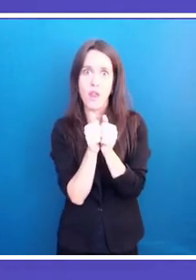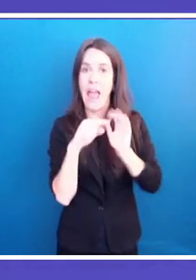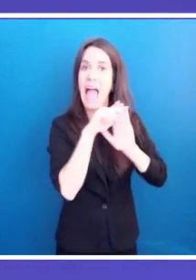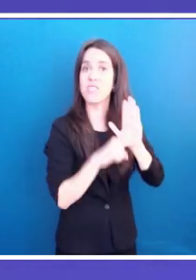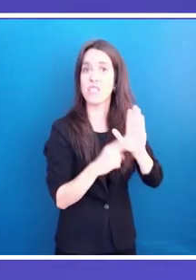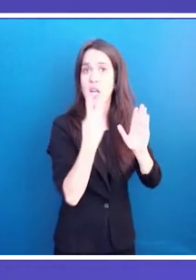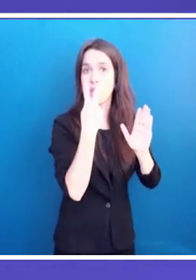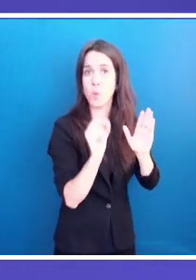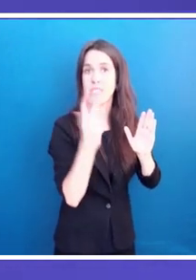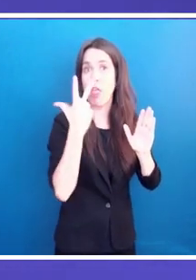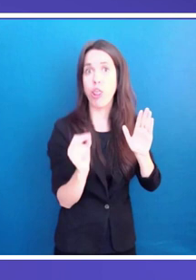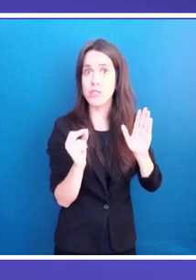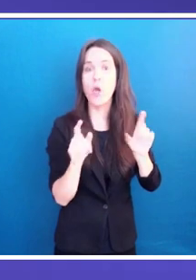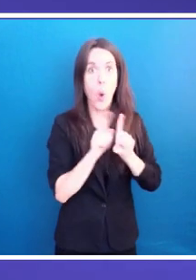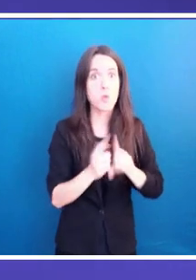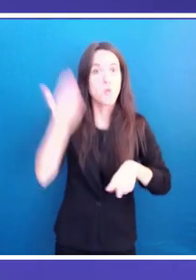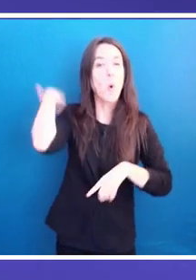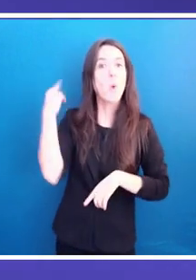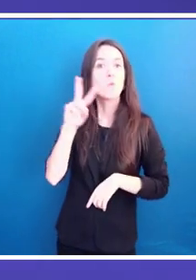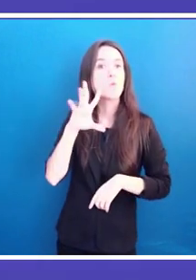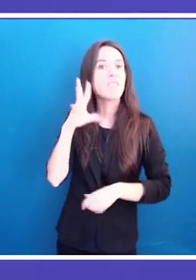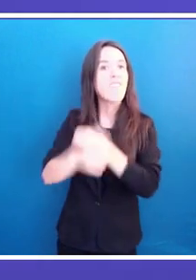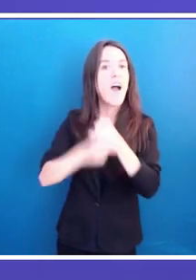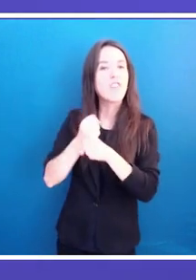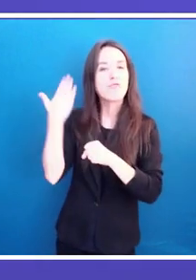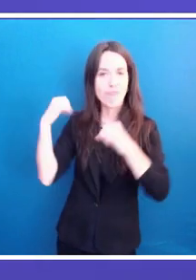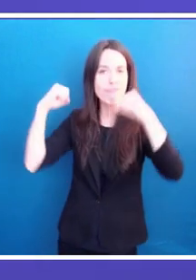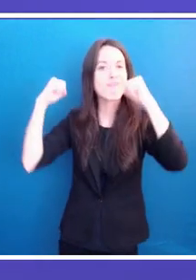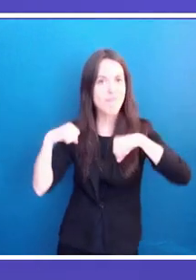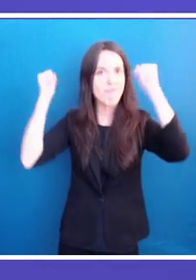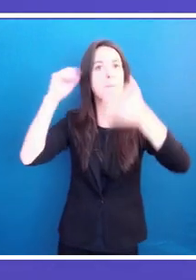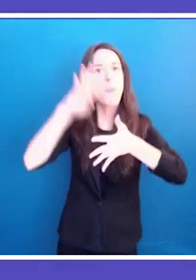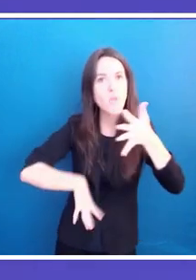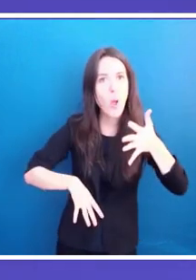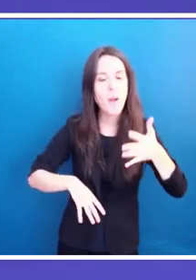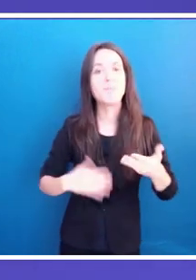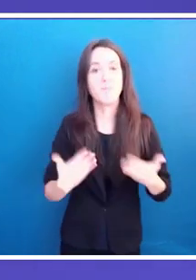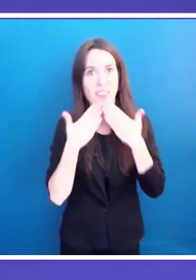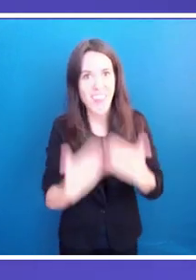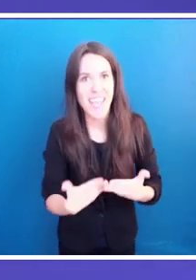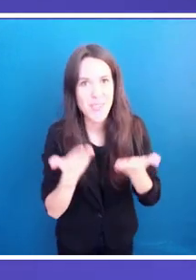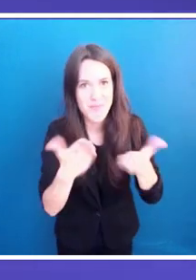that is really enhancing the municipality power to tackle all these issues. Thank you very much.